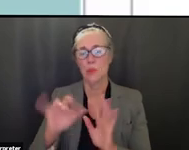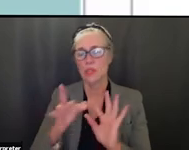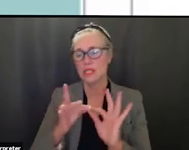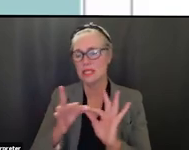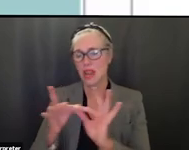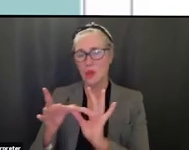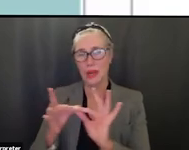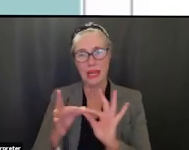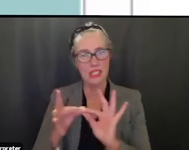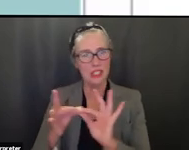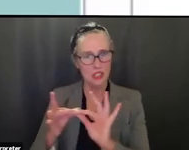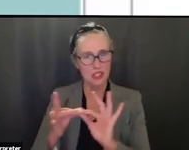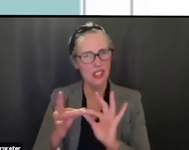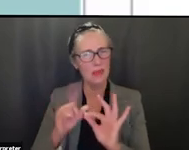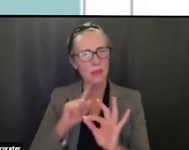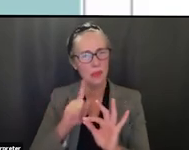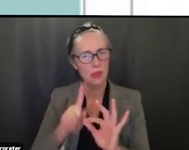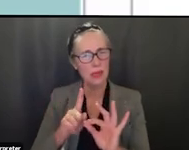to be mended